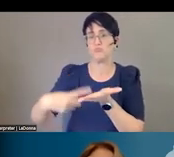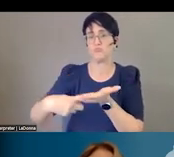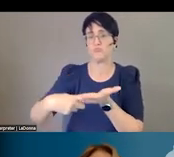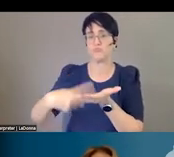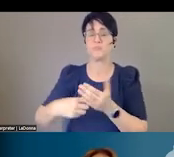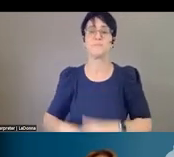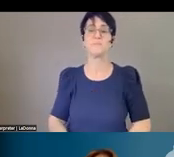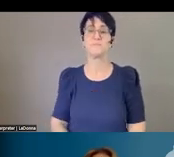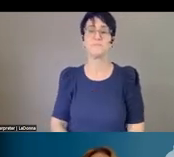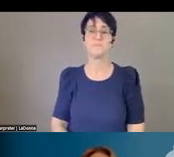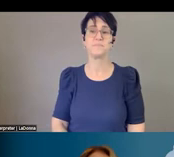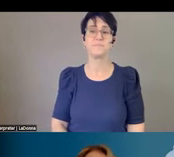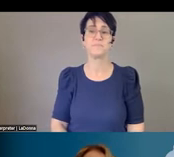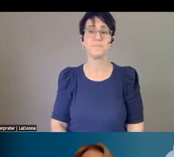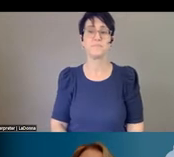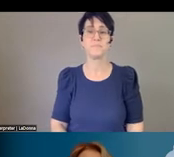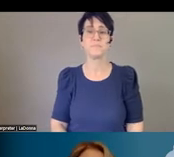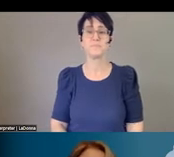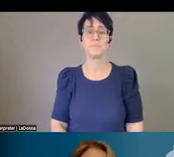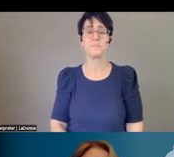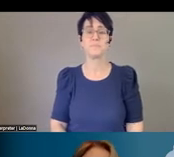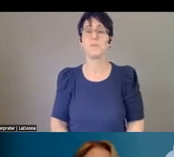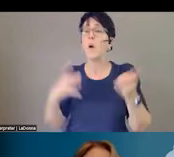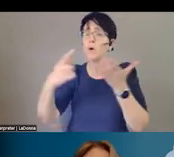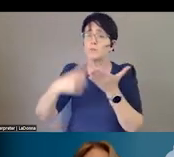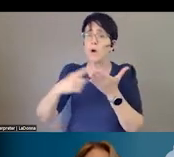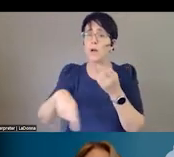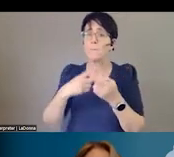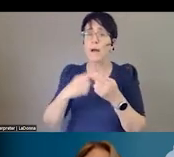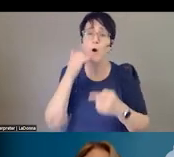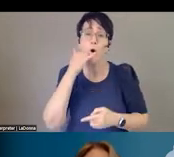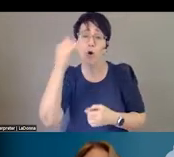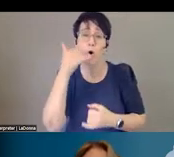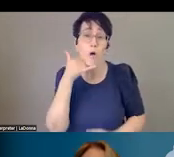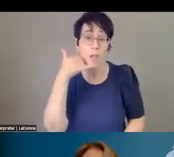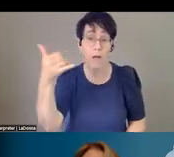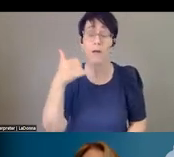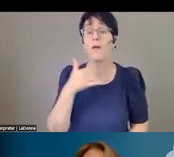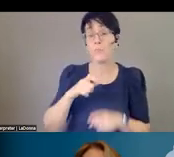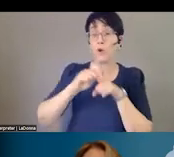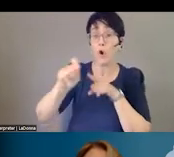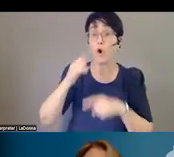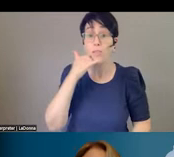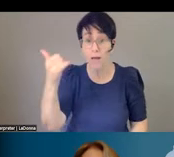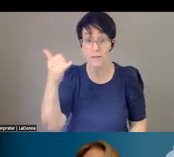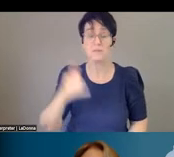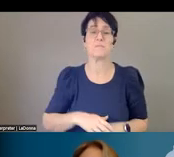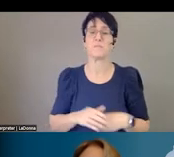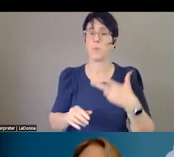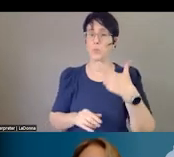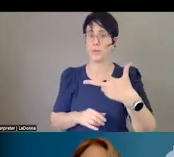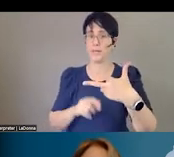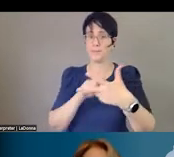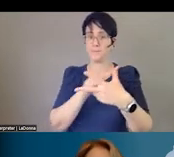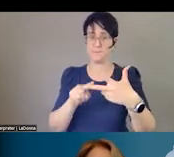And so we have three call lines, and they're awesome in our state. And we have a plan for them to become